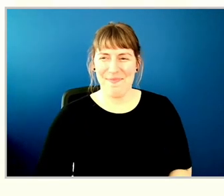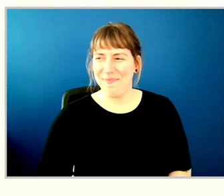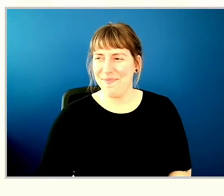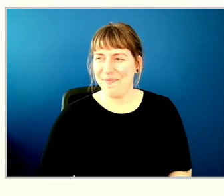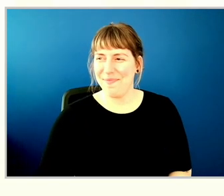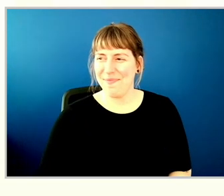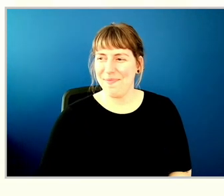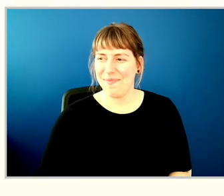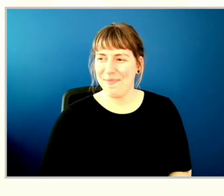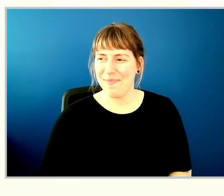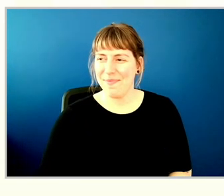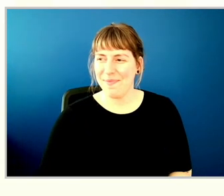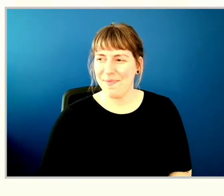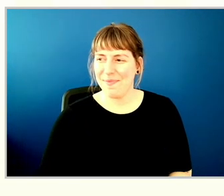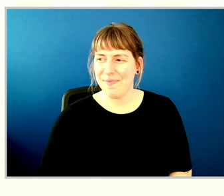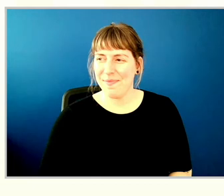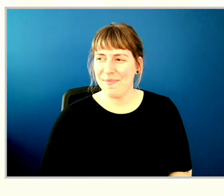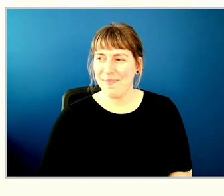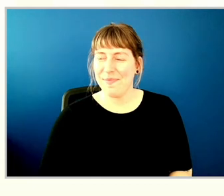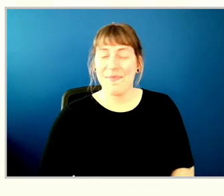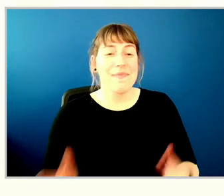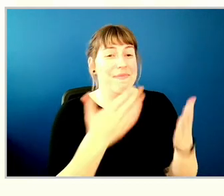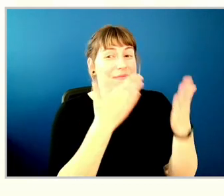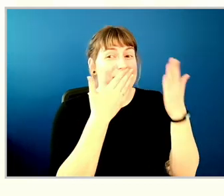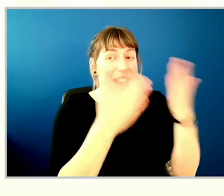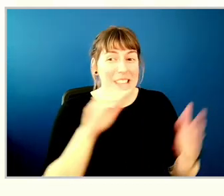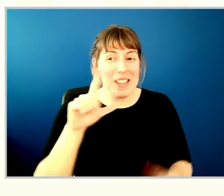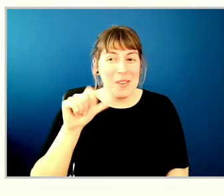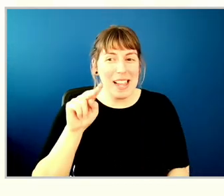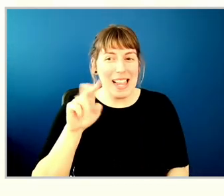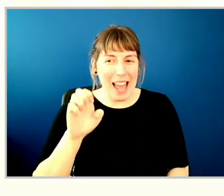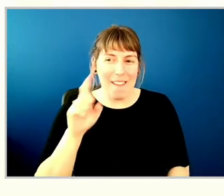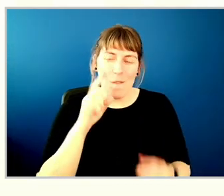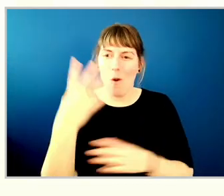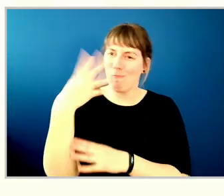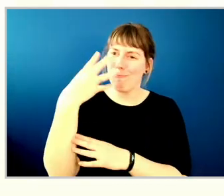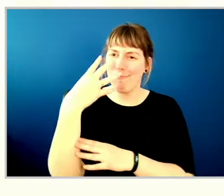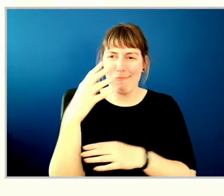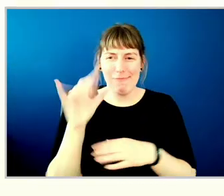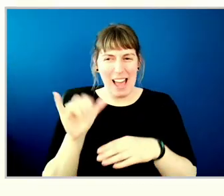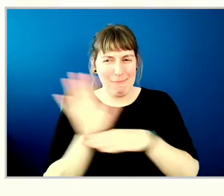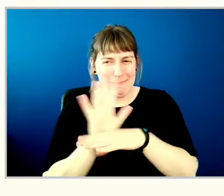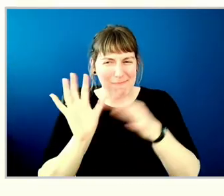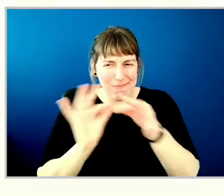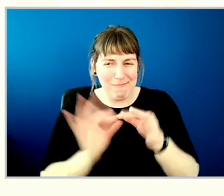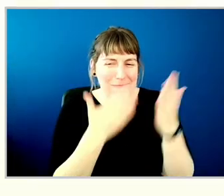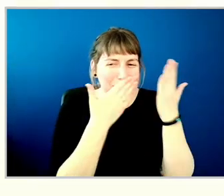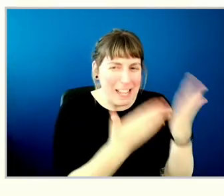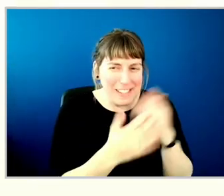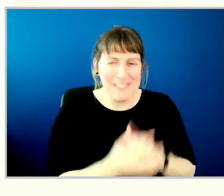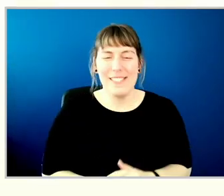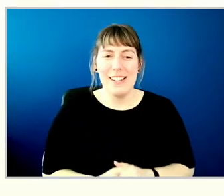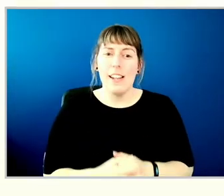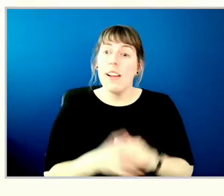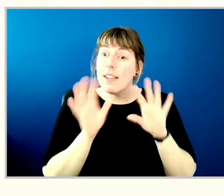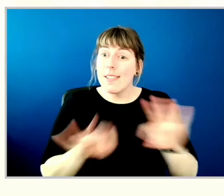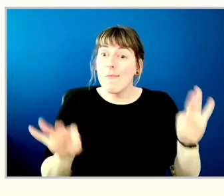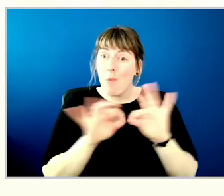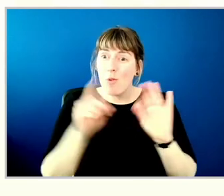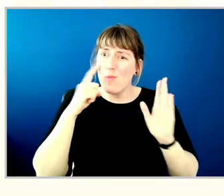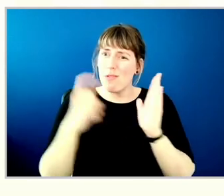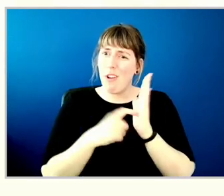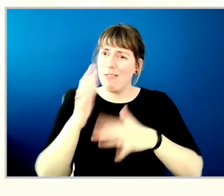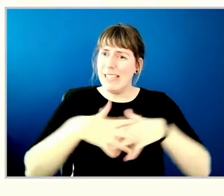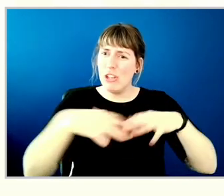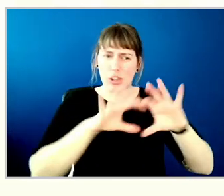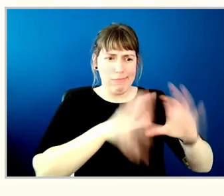Thank you, Chief Leanne Jo, for recording this welcome blessing for us. It's important for us to acknowledge the Indigenous peoples